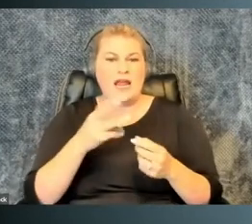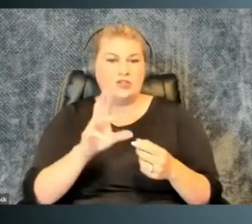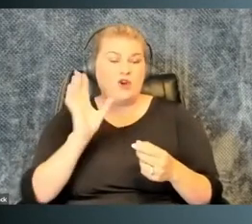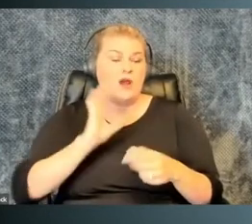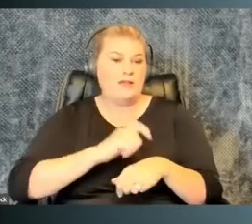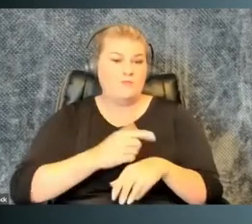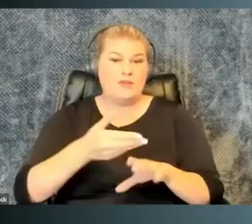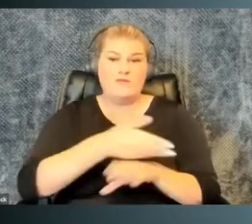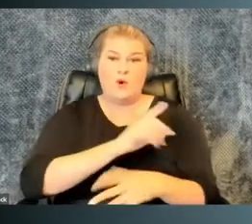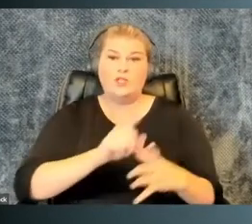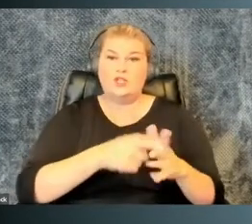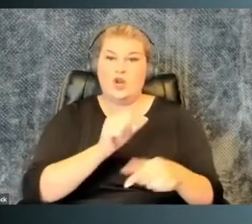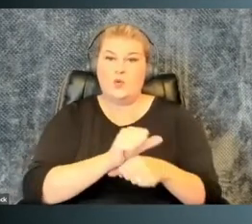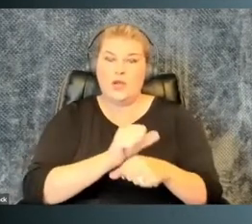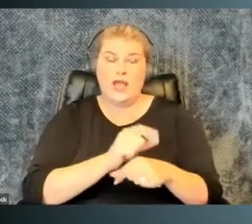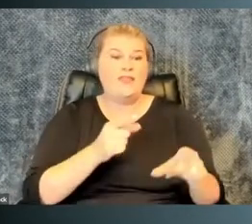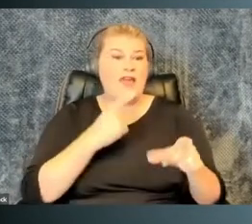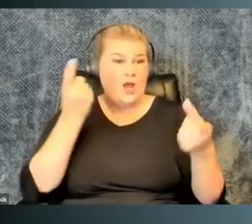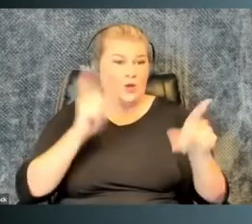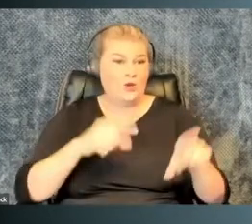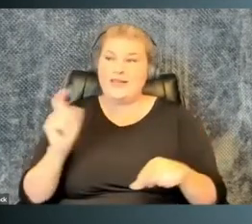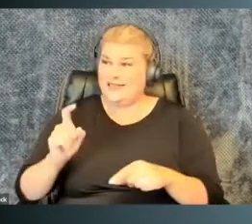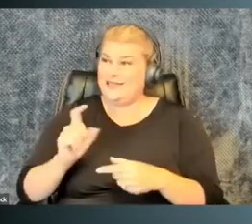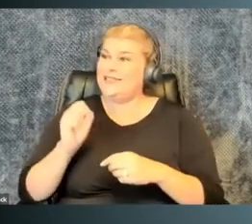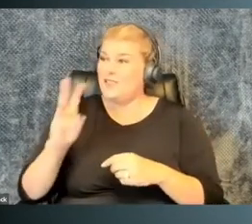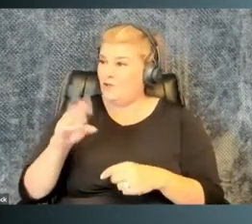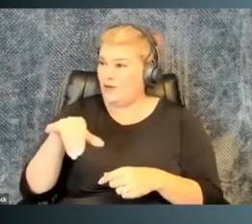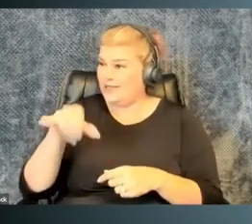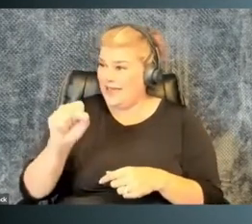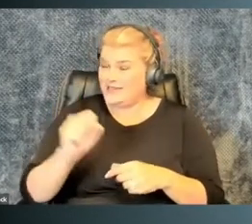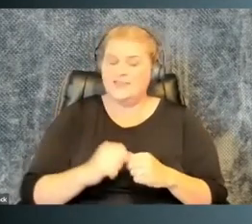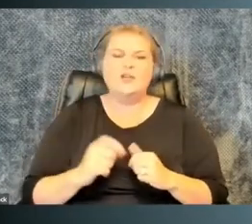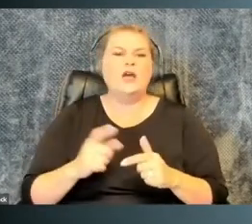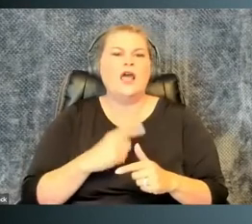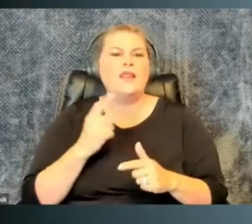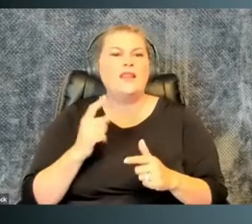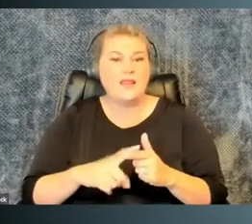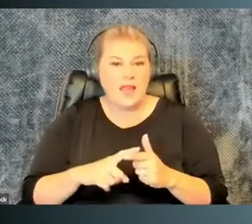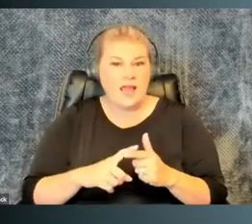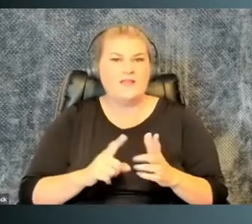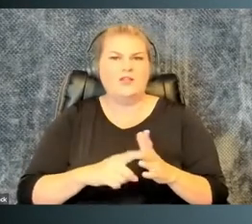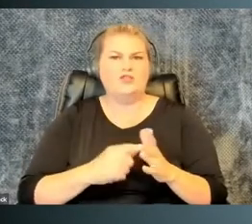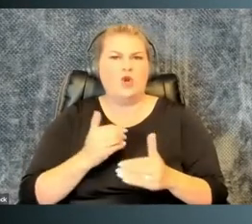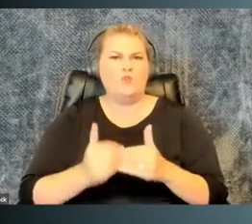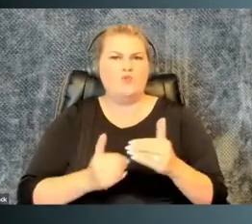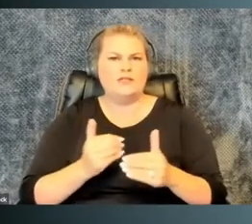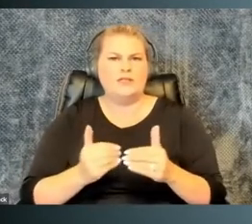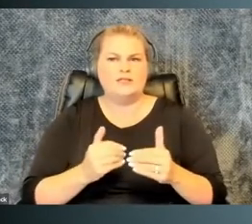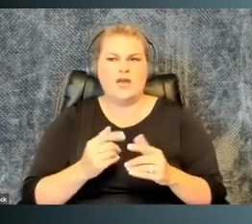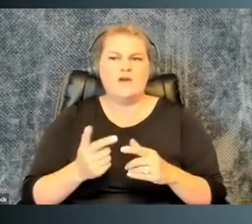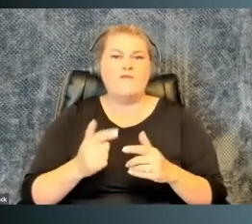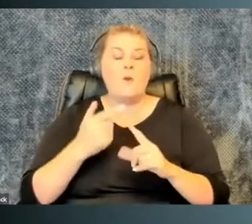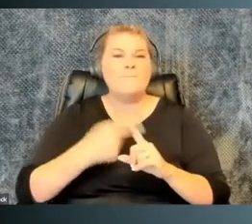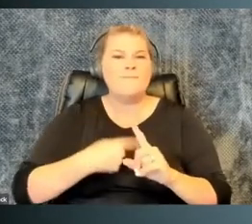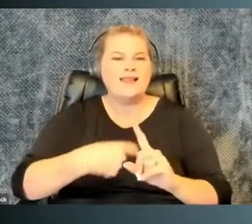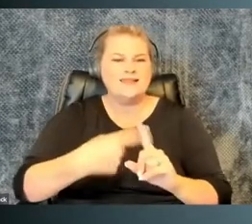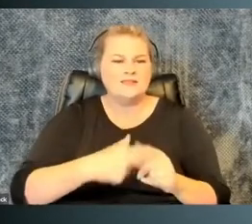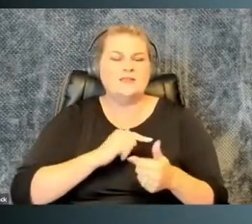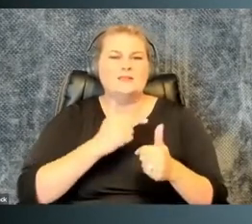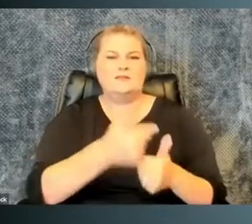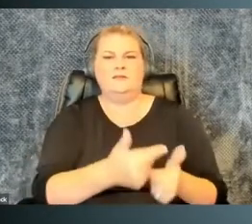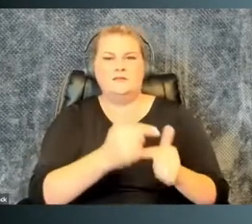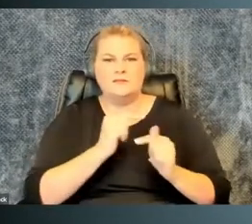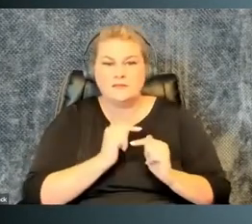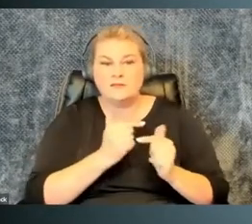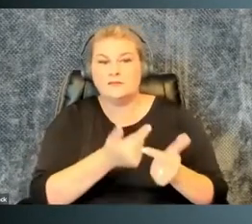arrived, and human resources at the time, and they agreed that she needed that software, and then started a process